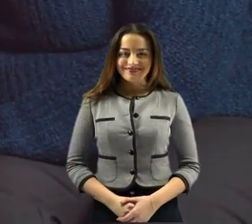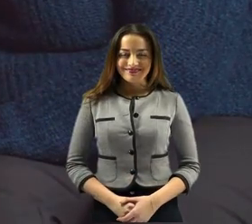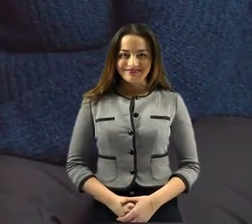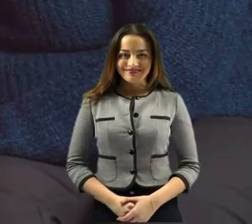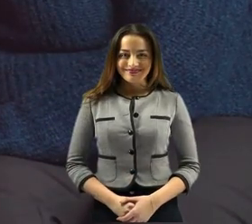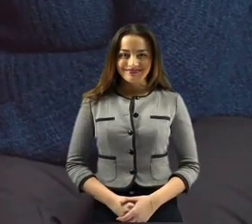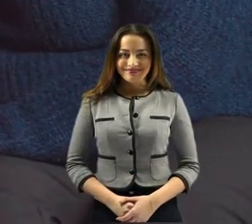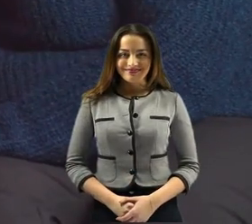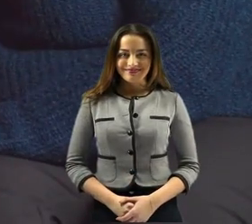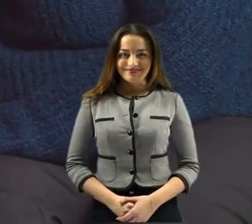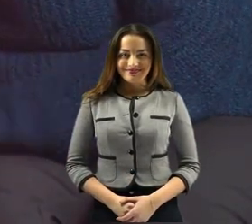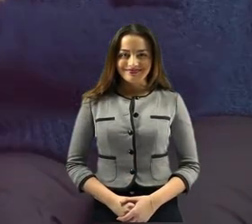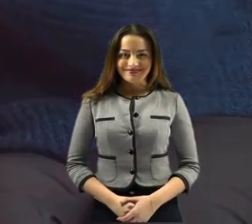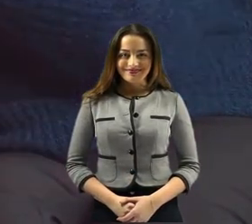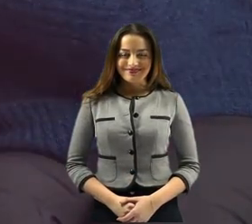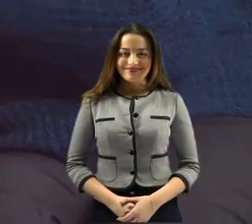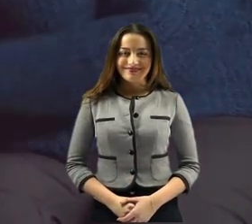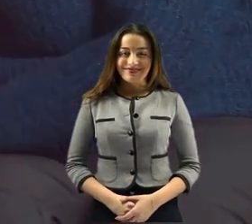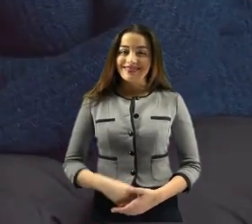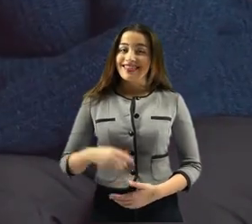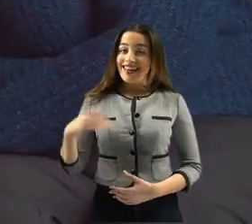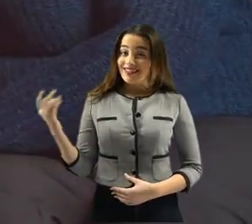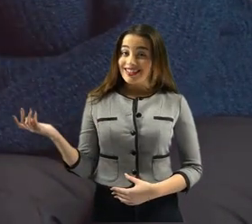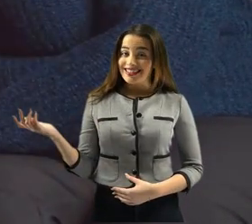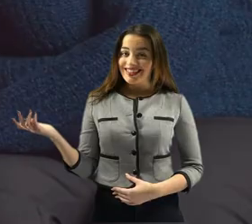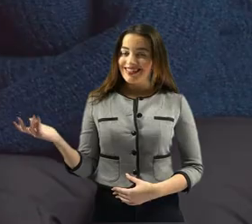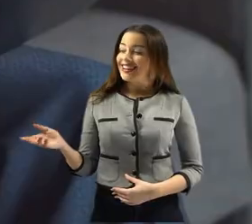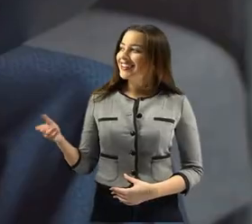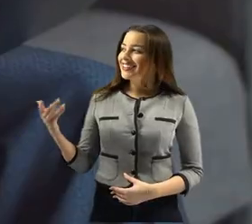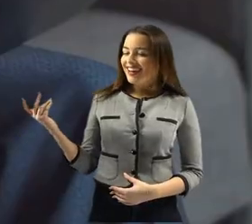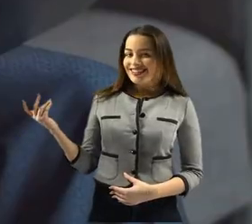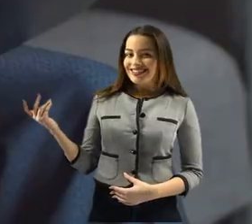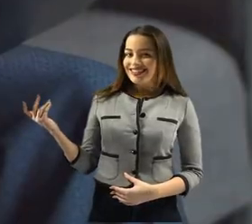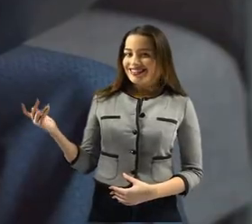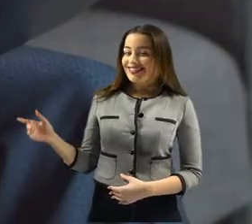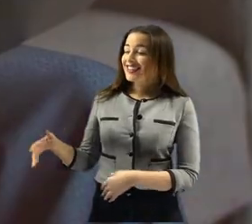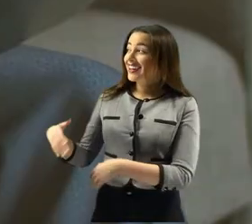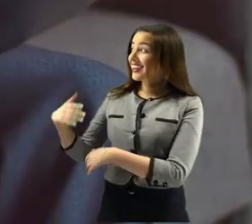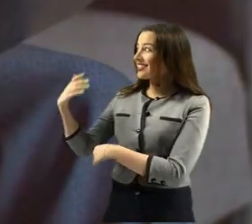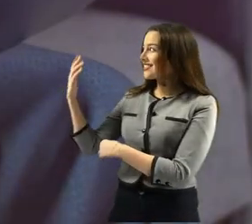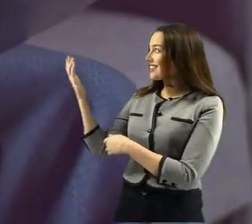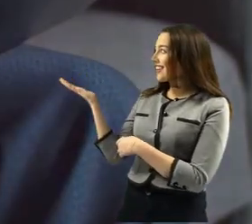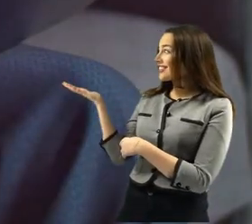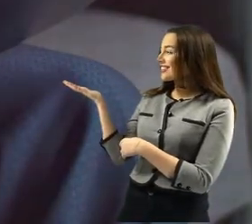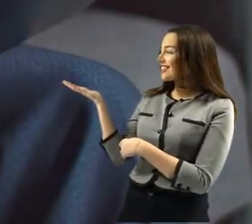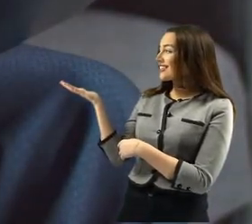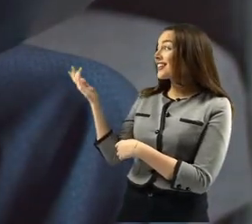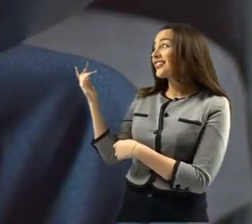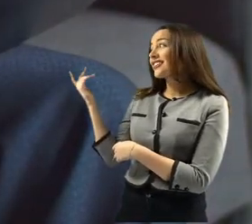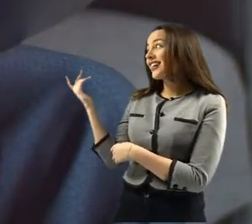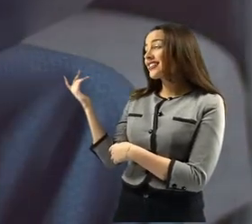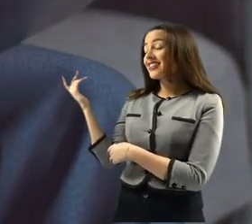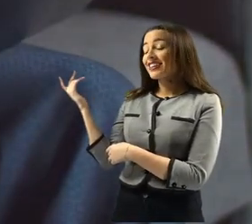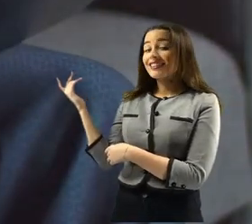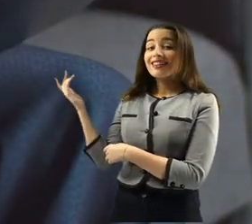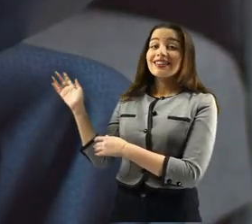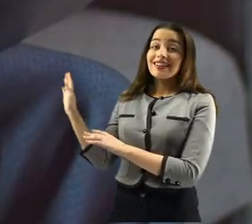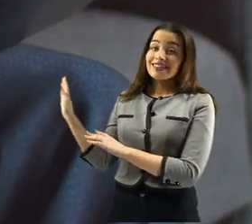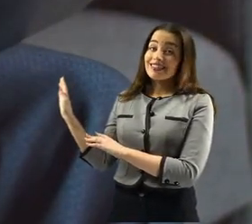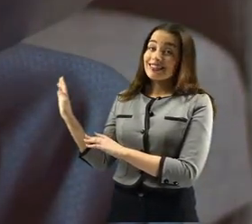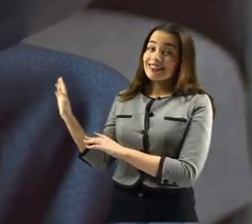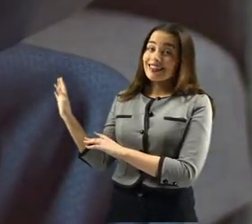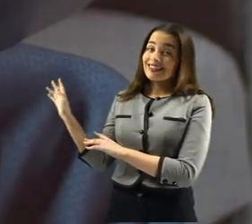It's like having a mental map of your surroundings. In the case of individuals with congenital deafness, these abilities can be notably enhanced.